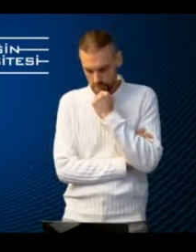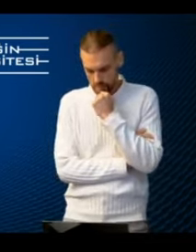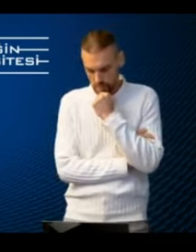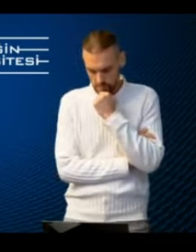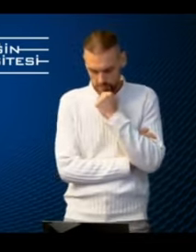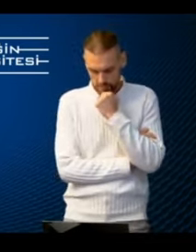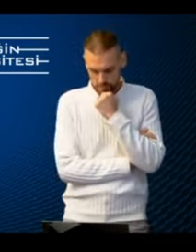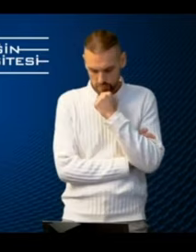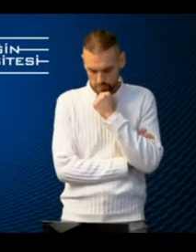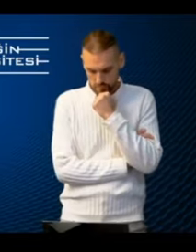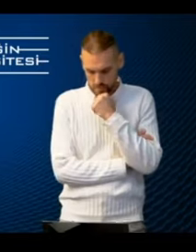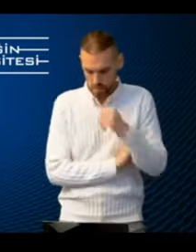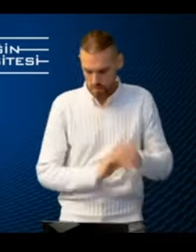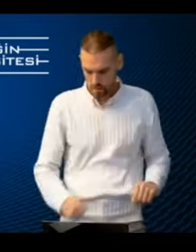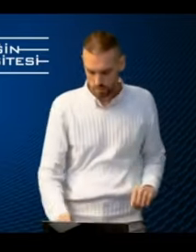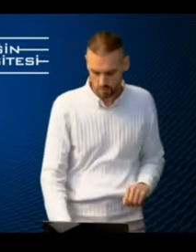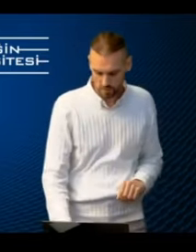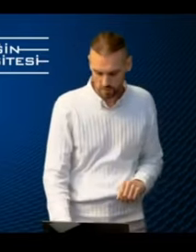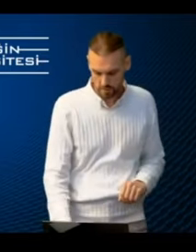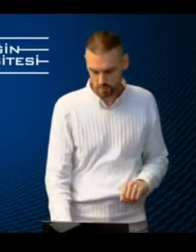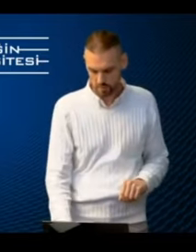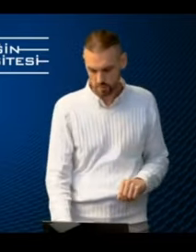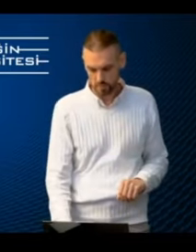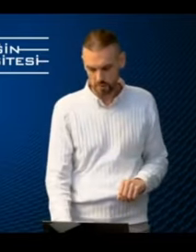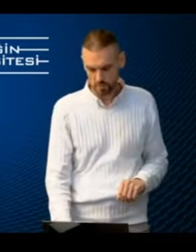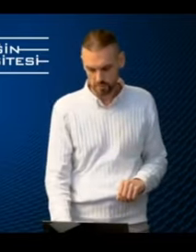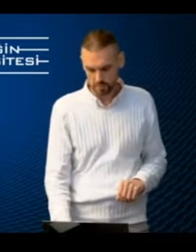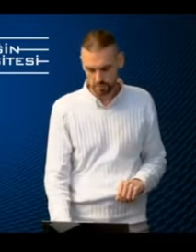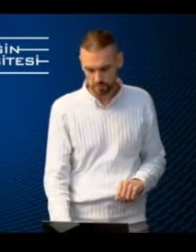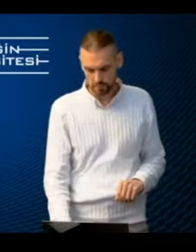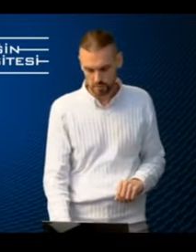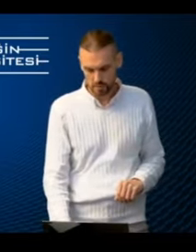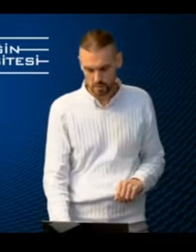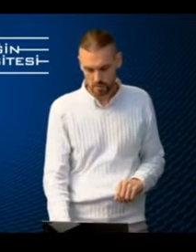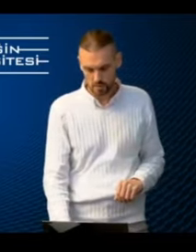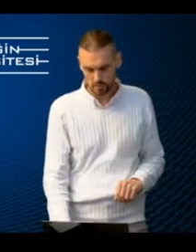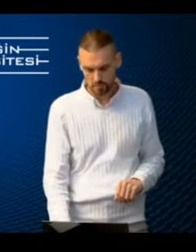um service from their side from the empathy